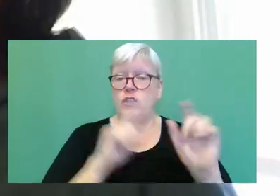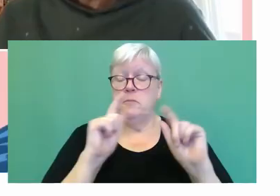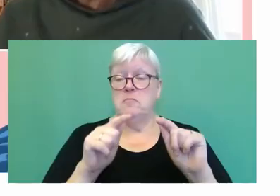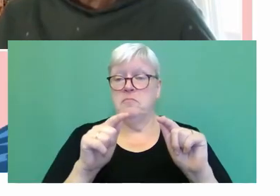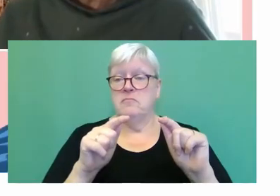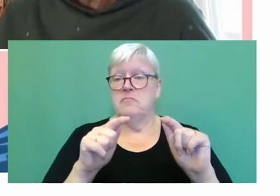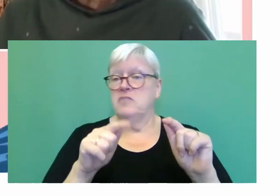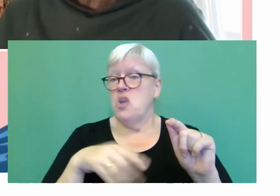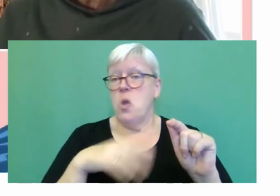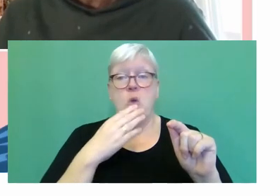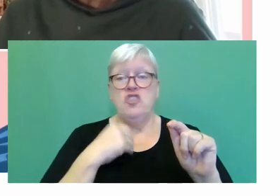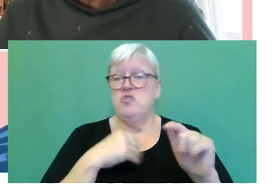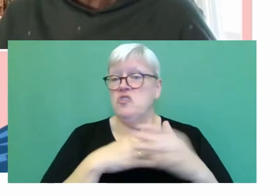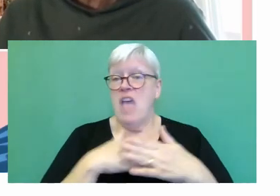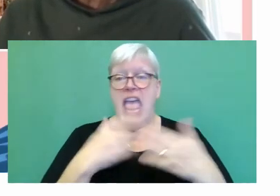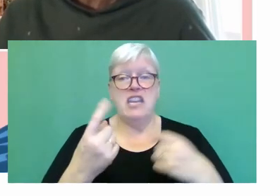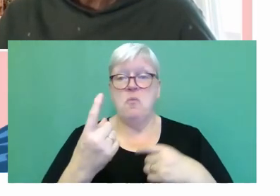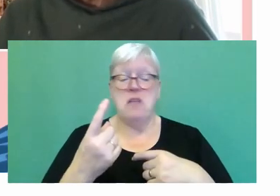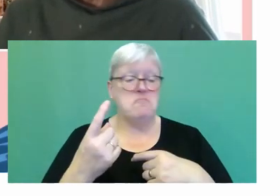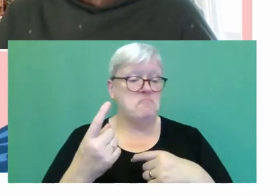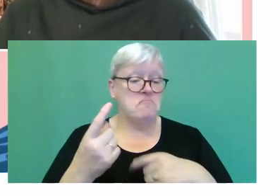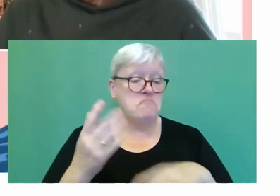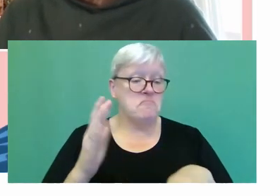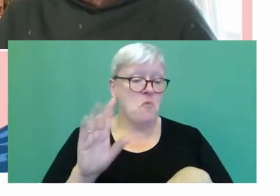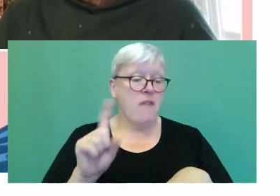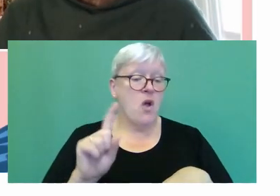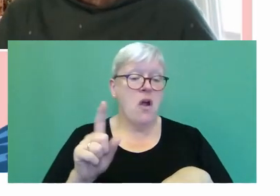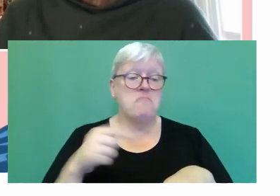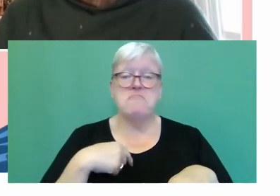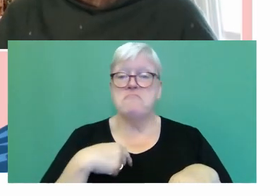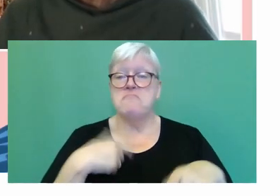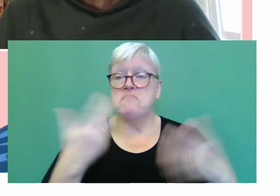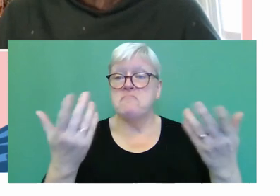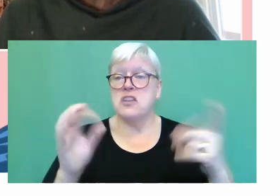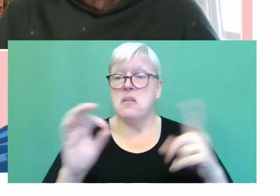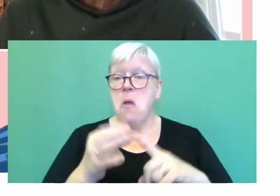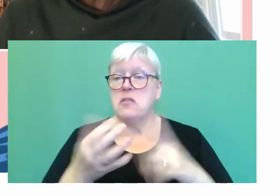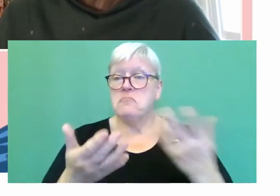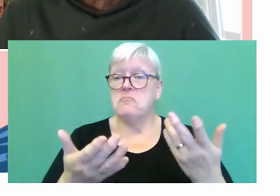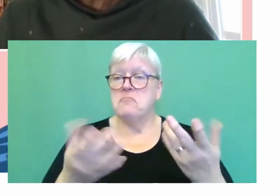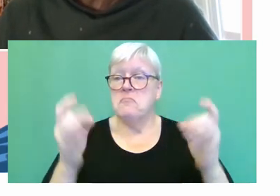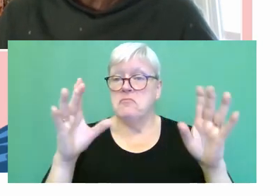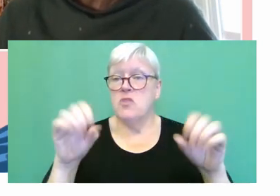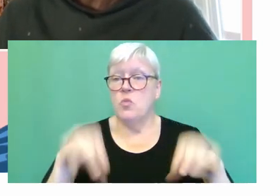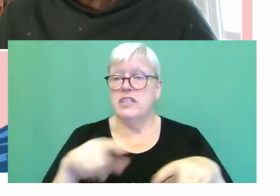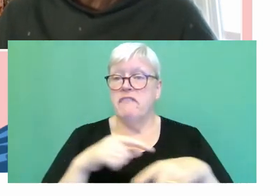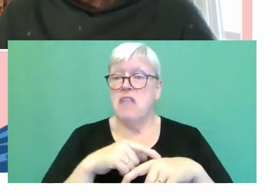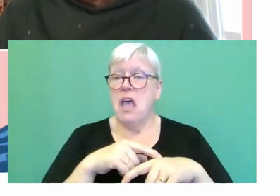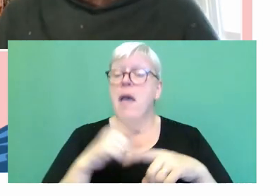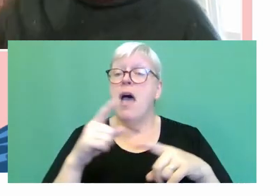any mankind in any way, shape or form. And Arif sort of